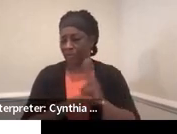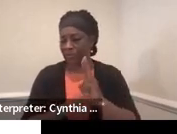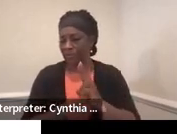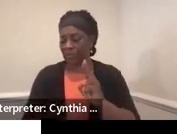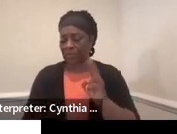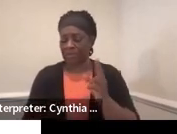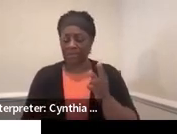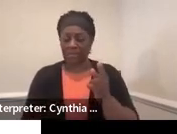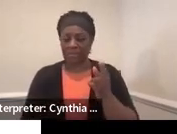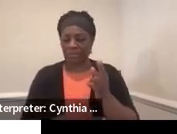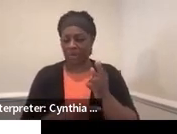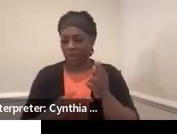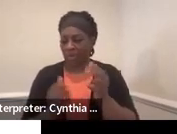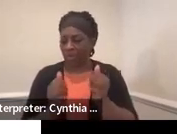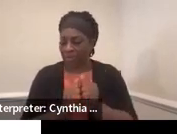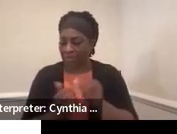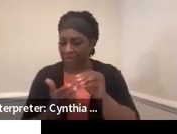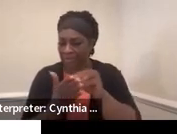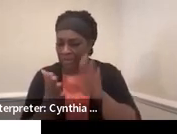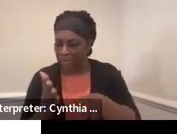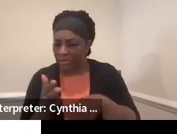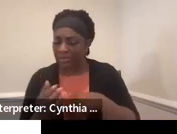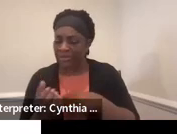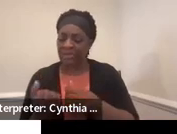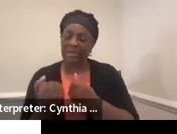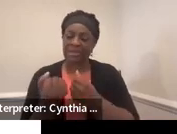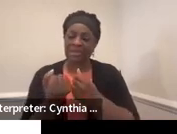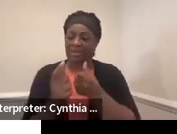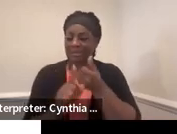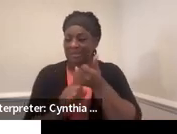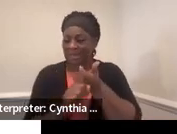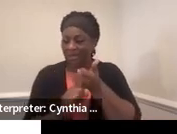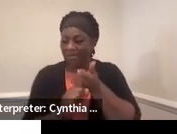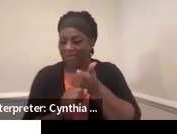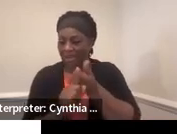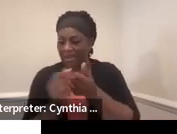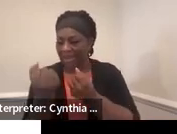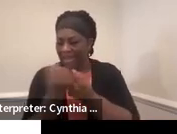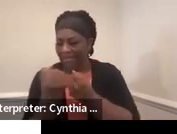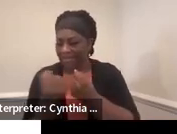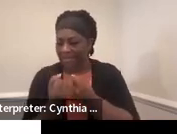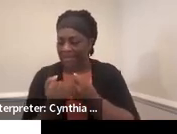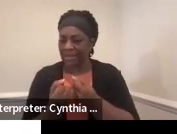teach the kids self-advocacy, self-determination skills, how to problem-solve.